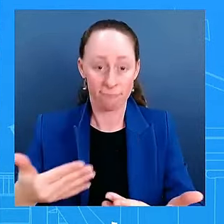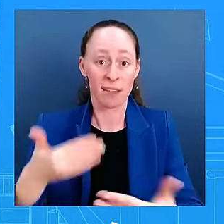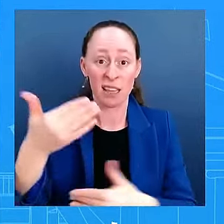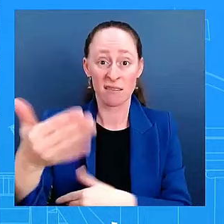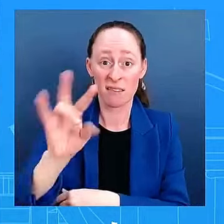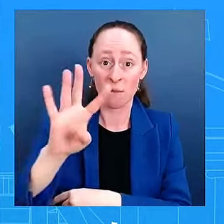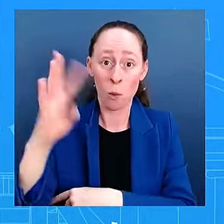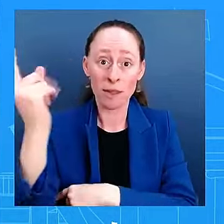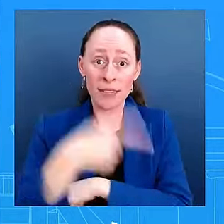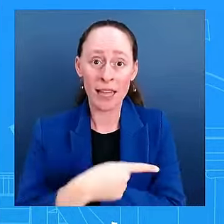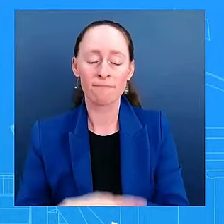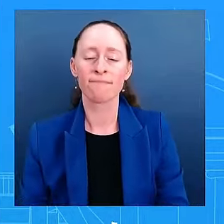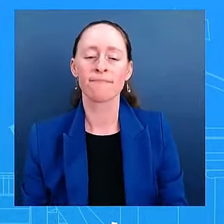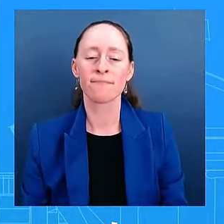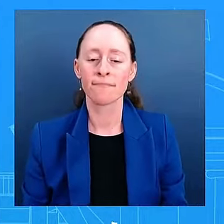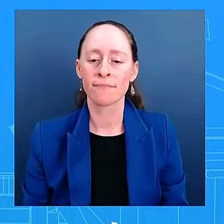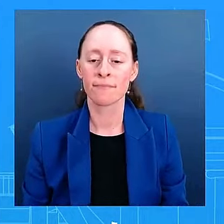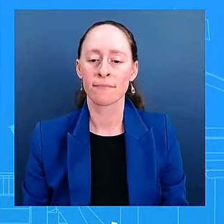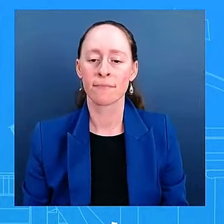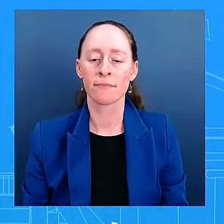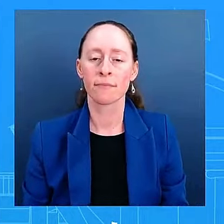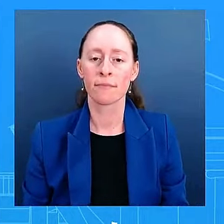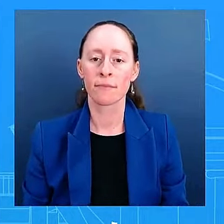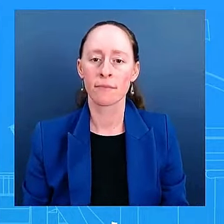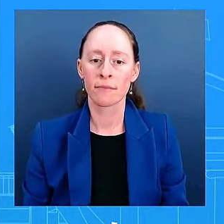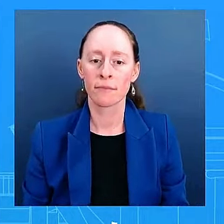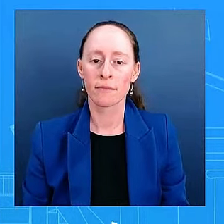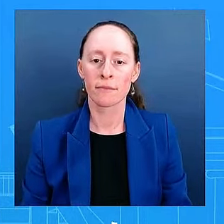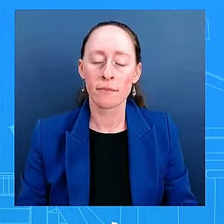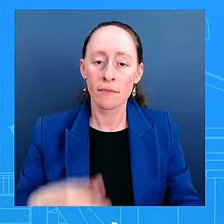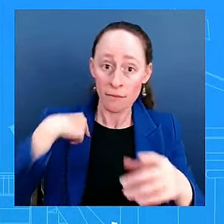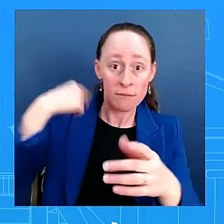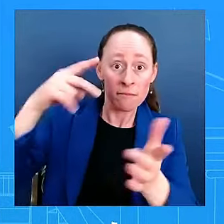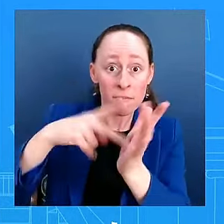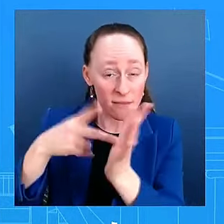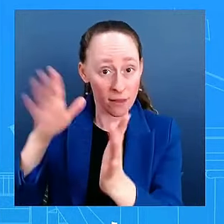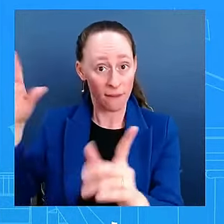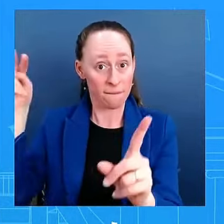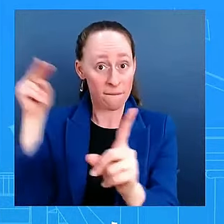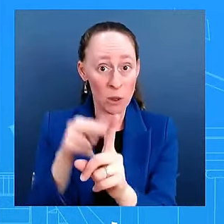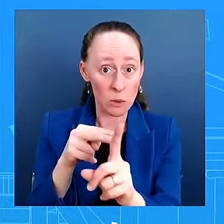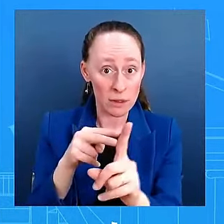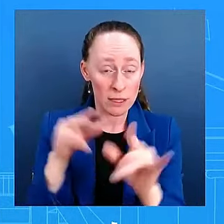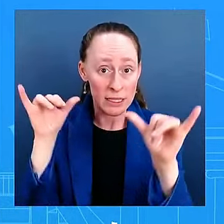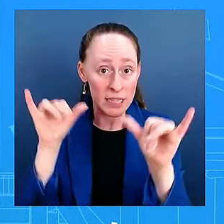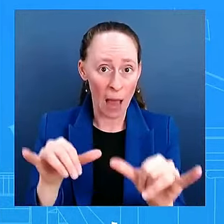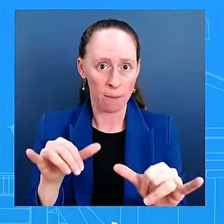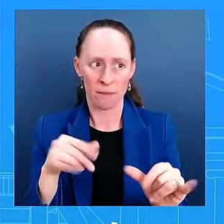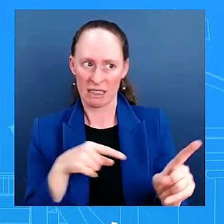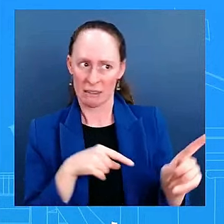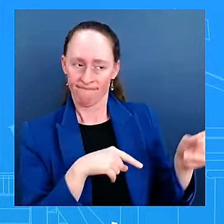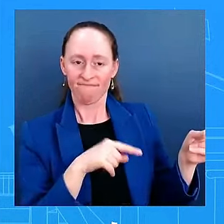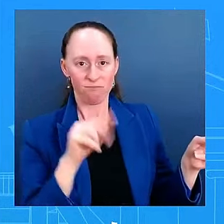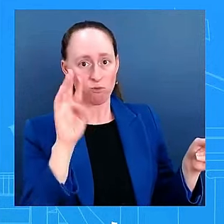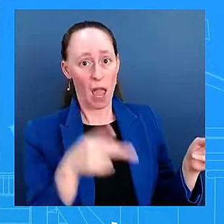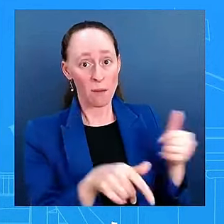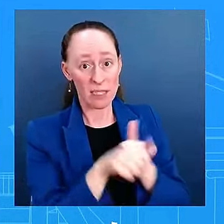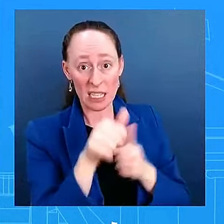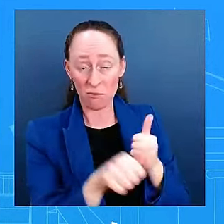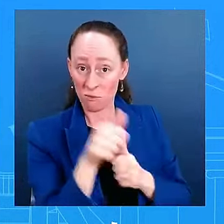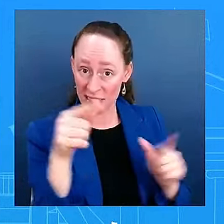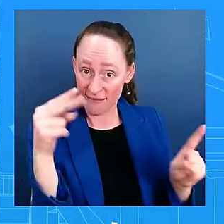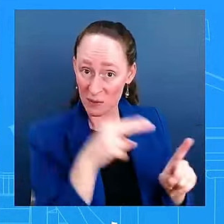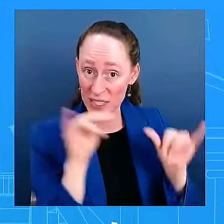He was being honest. He has an obligation. And he was being honest with the American people. And he will continue to do so. question about the peaceful transition.